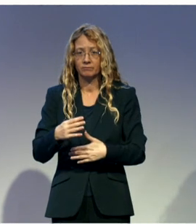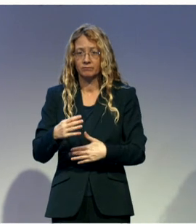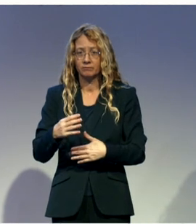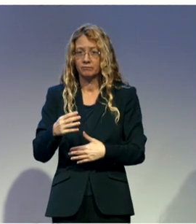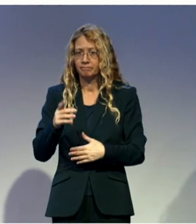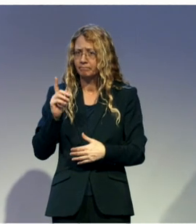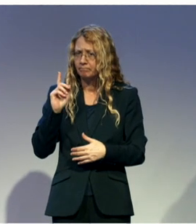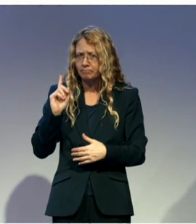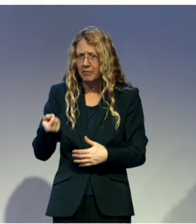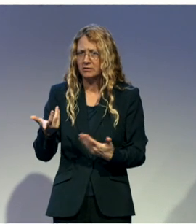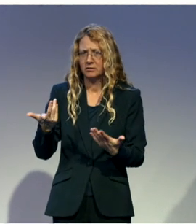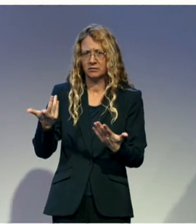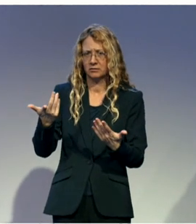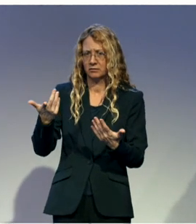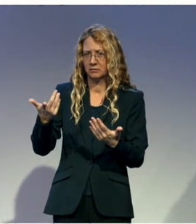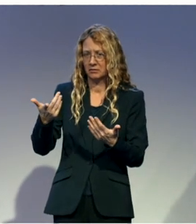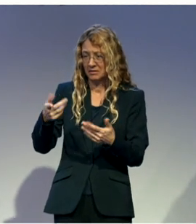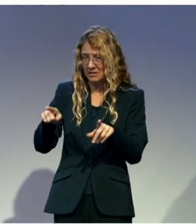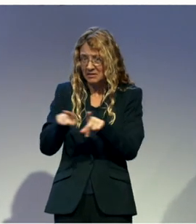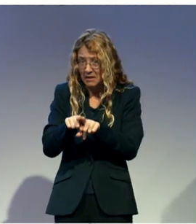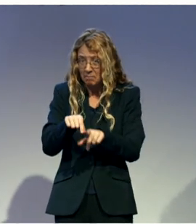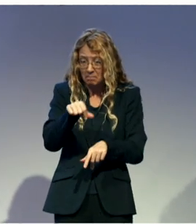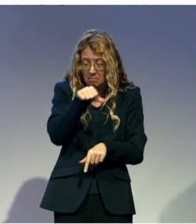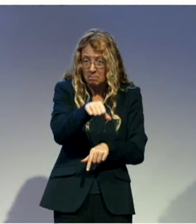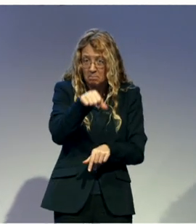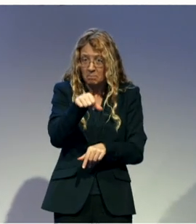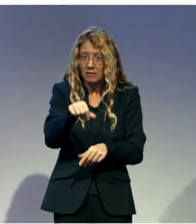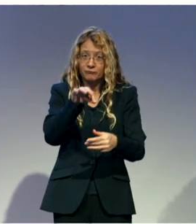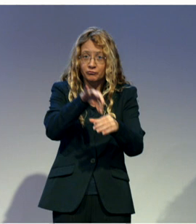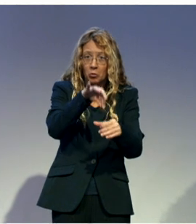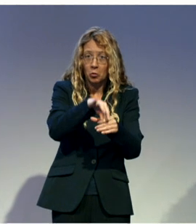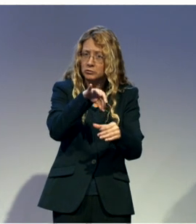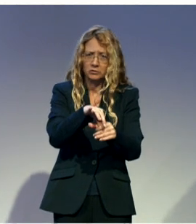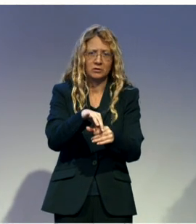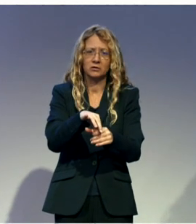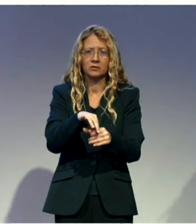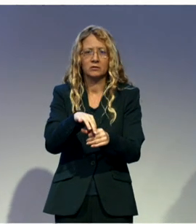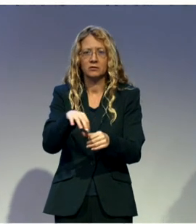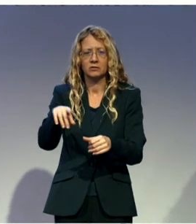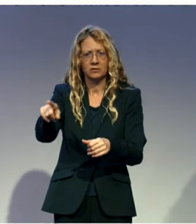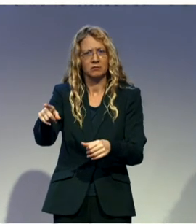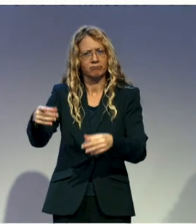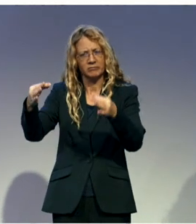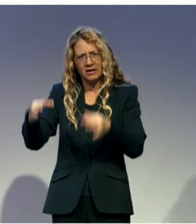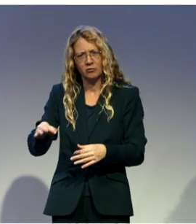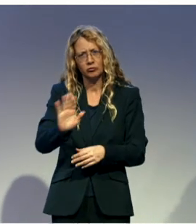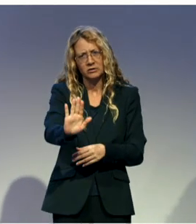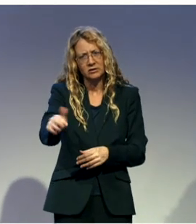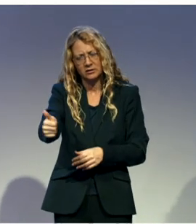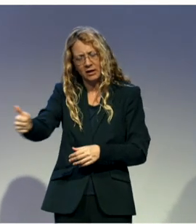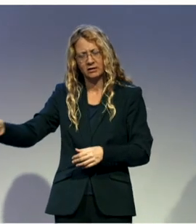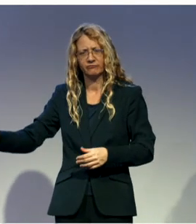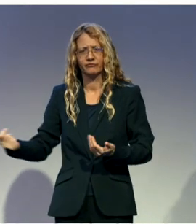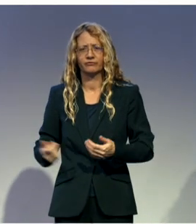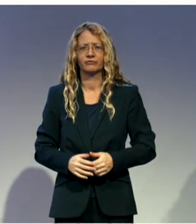level, but then, as you know, the playground is not the same. So, the pillars